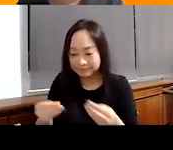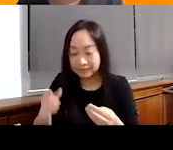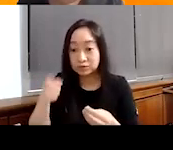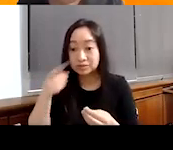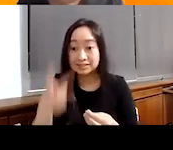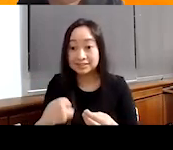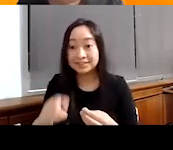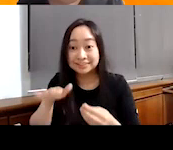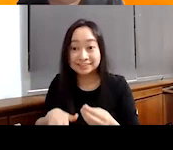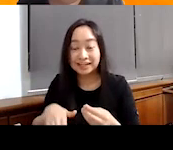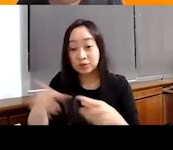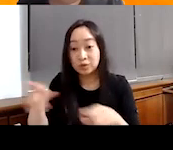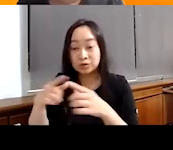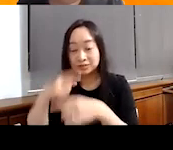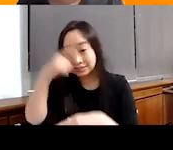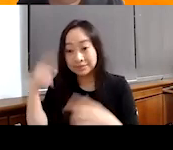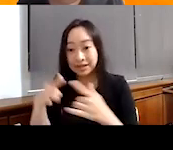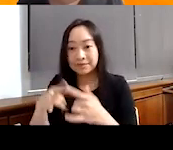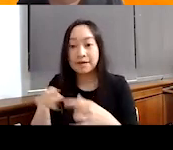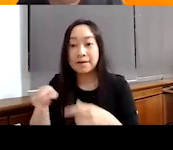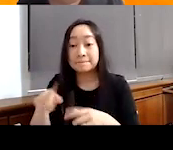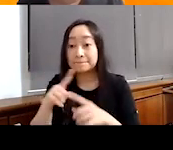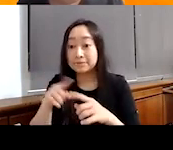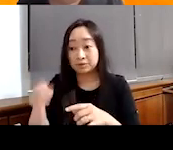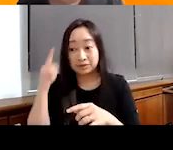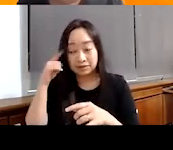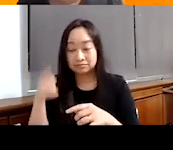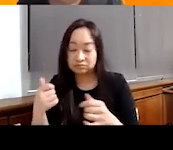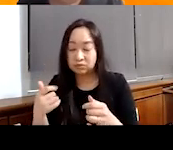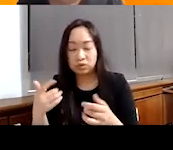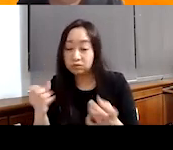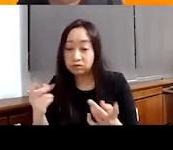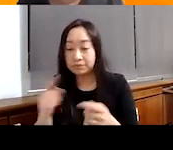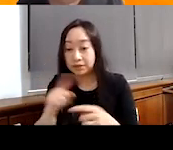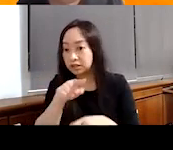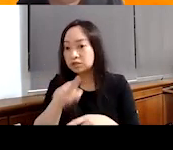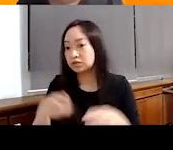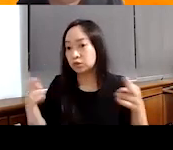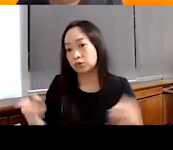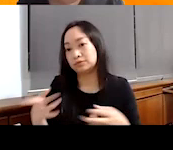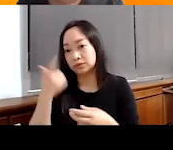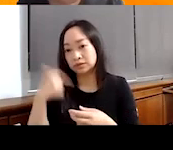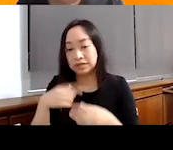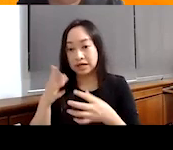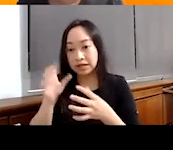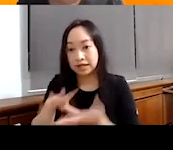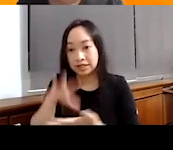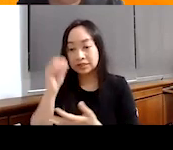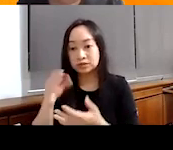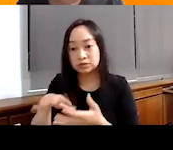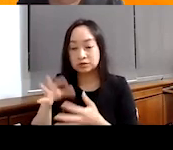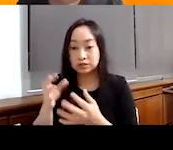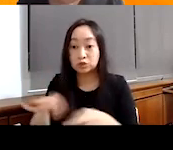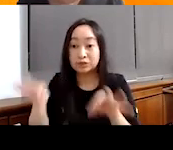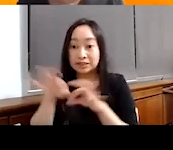here it's huge because it's safe play. And they have a chance to really learn critical life skills that they're, that they're not getting in a, in a